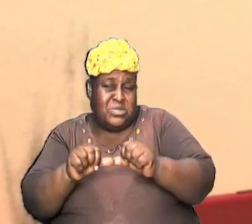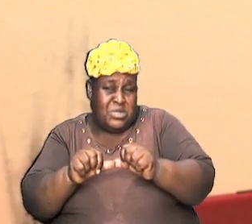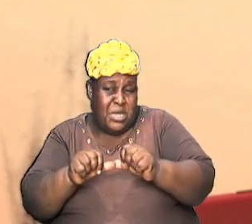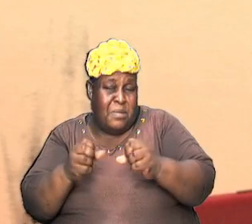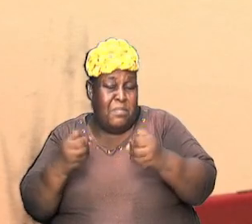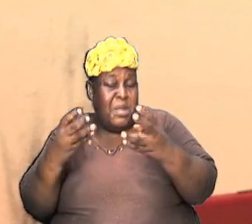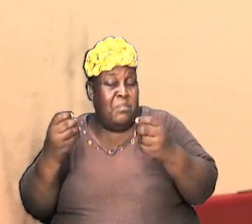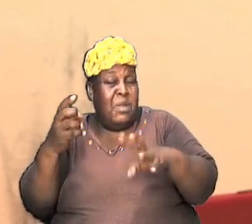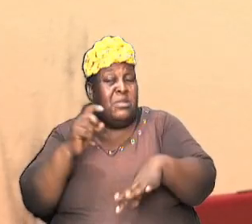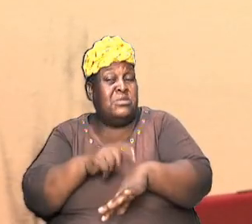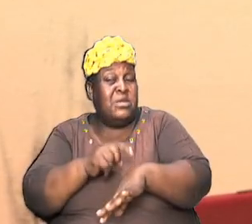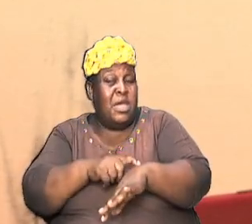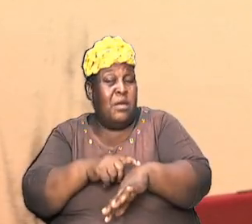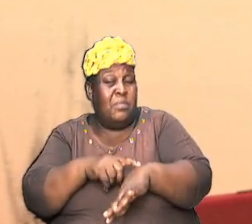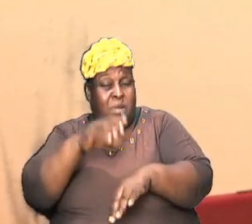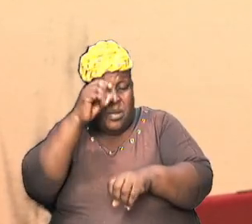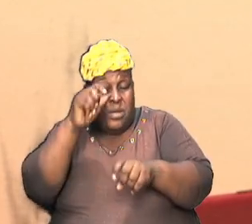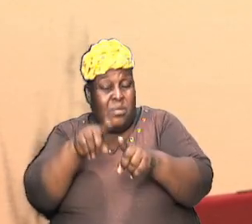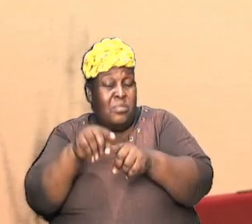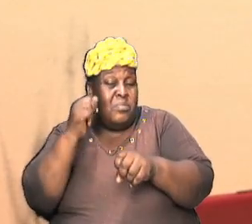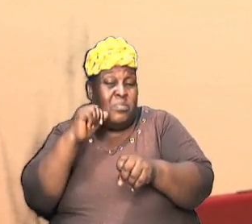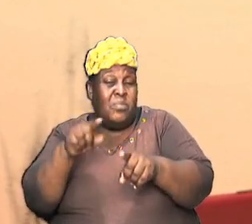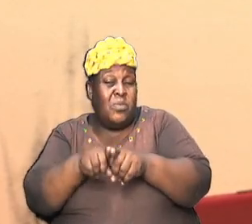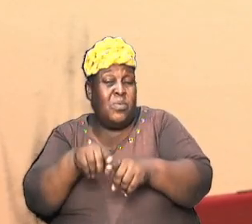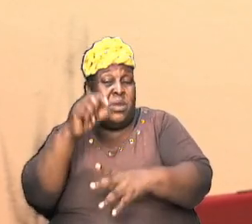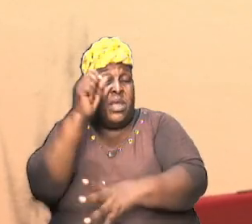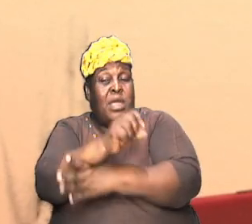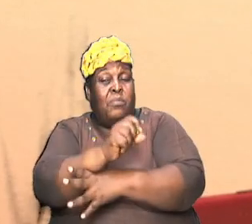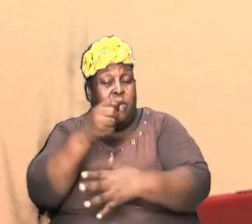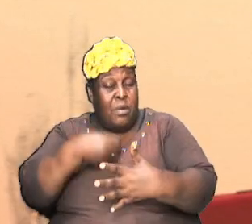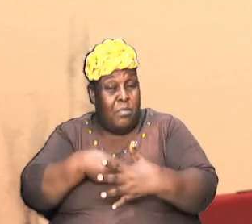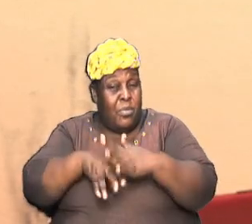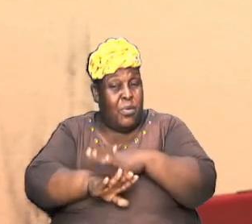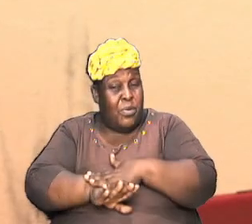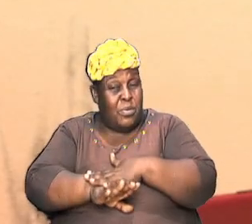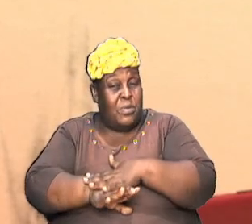time brothers and sisters did you know that when Abraham was born